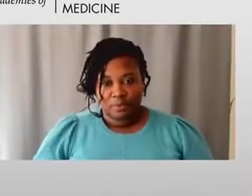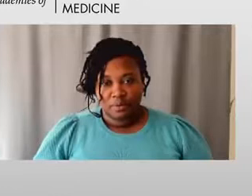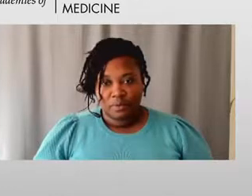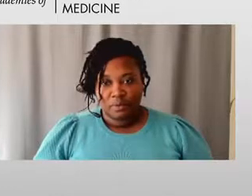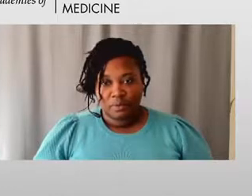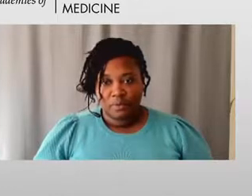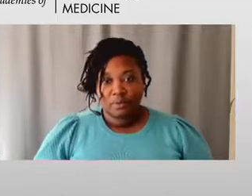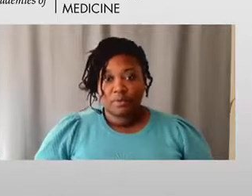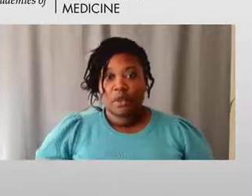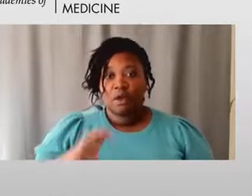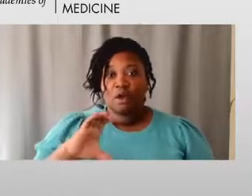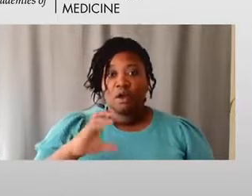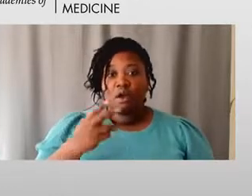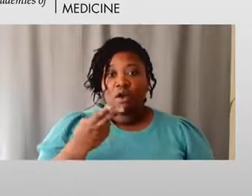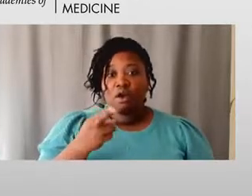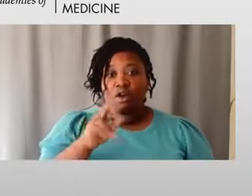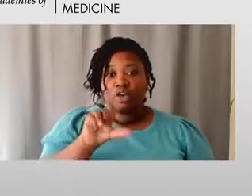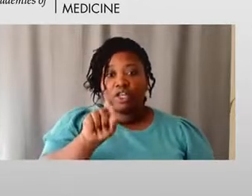Christopher?